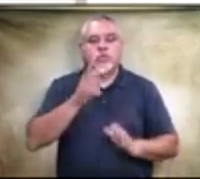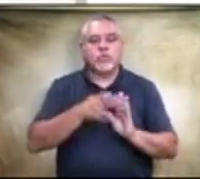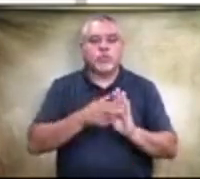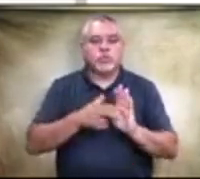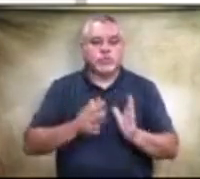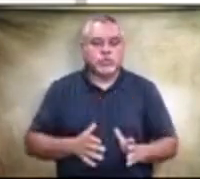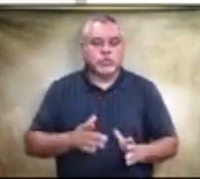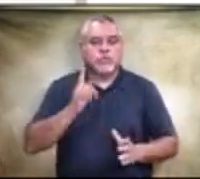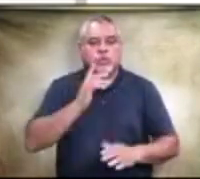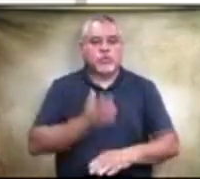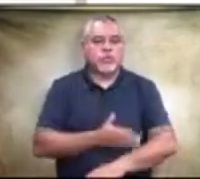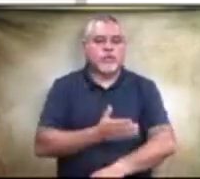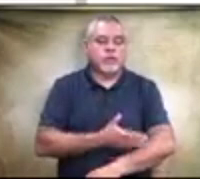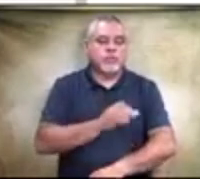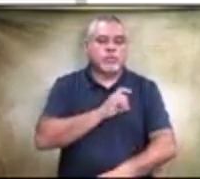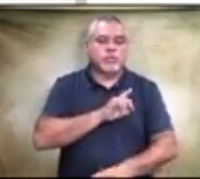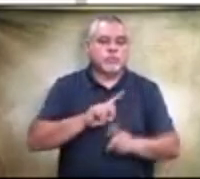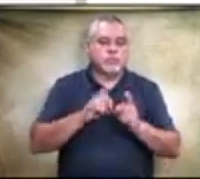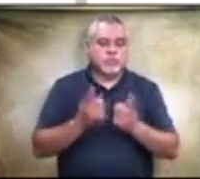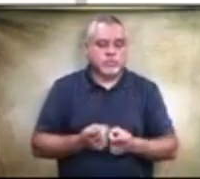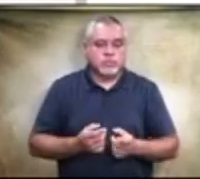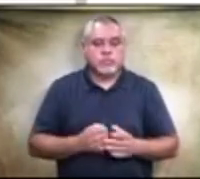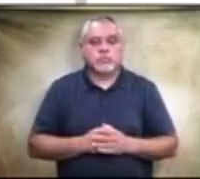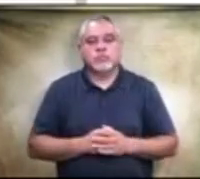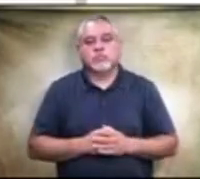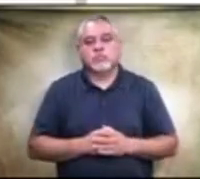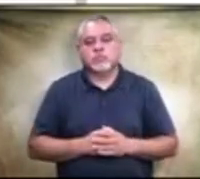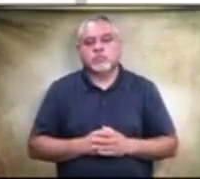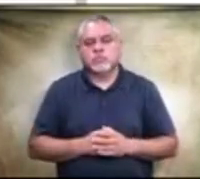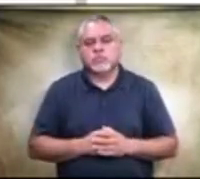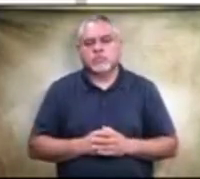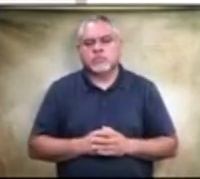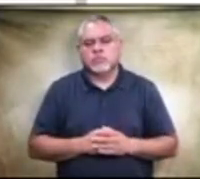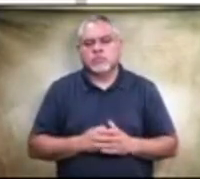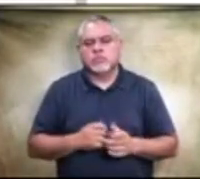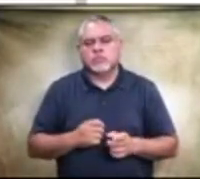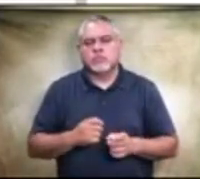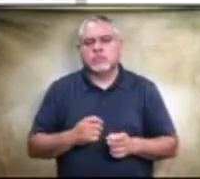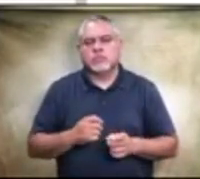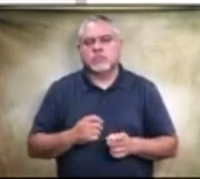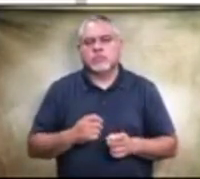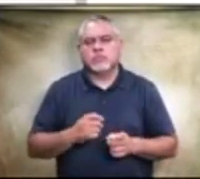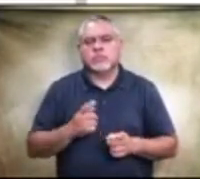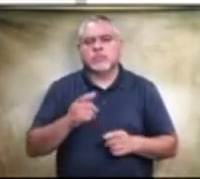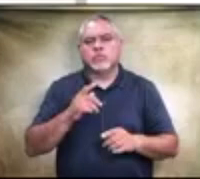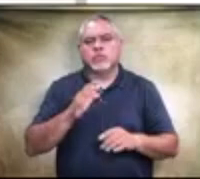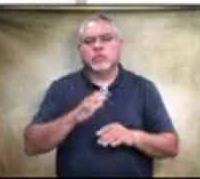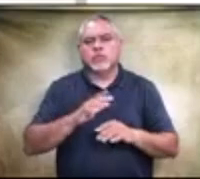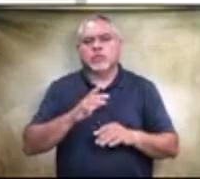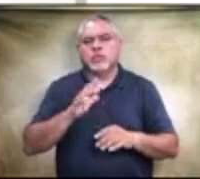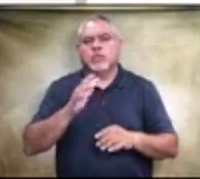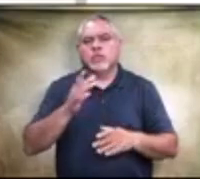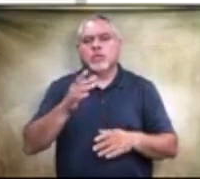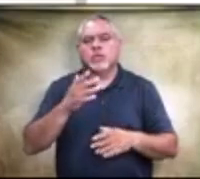of the police department. And the panel came to a consensus on the contractor. And the district is recommending